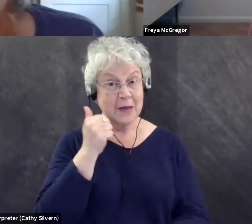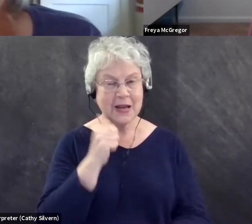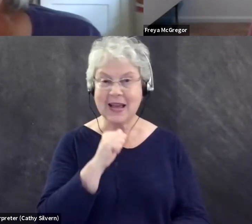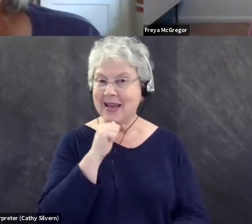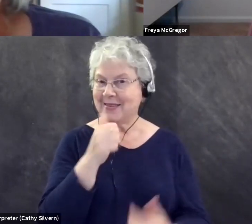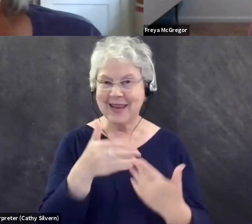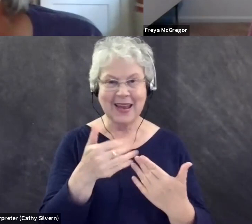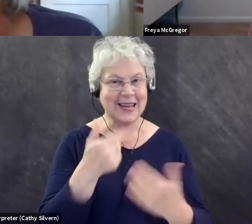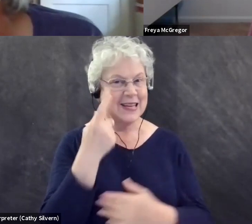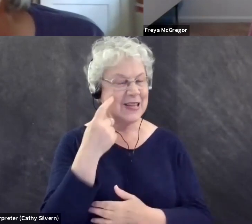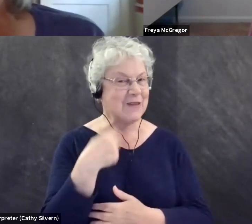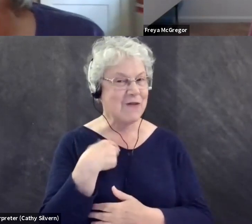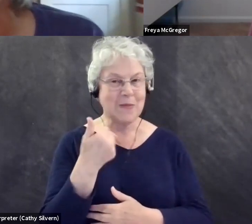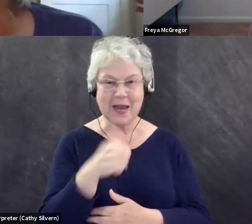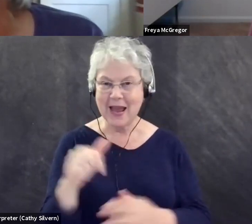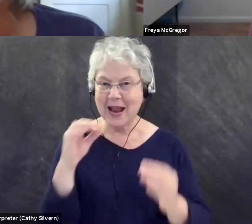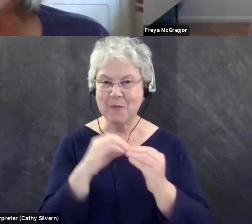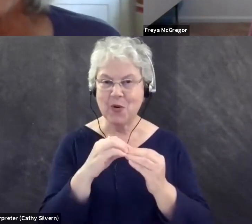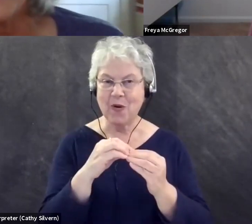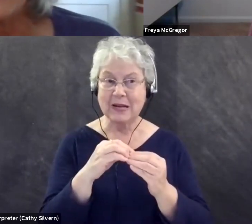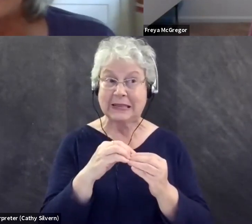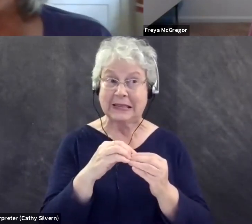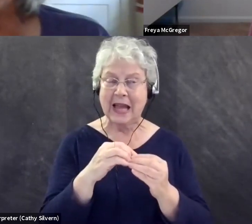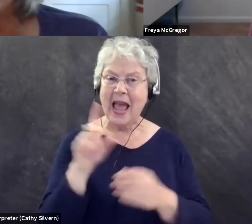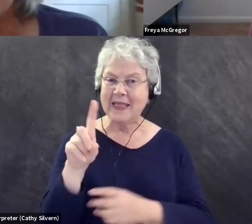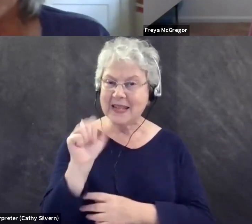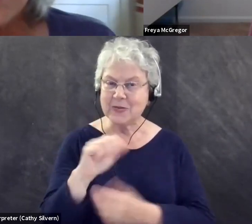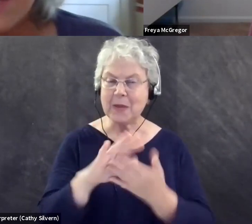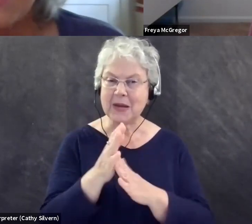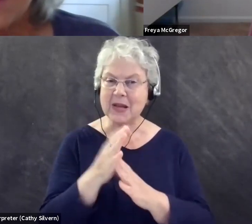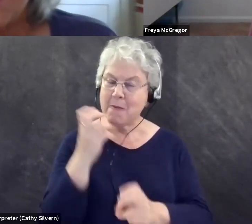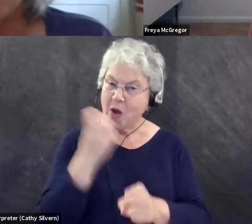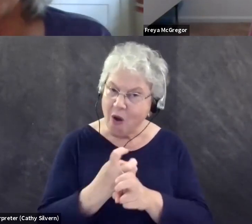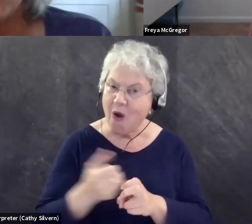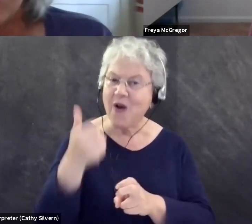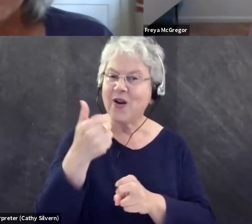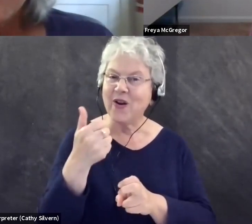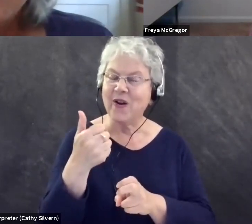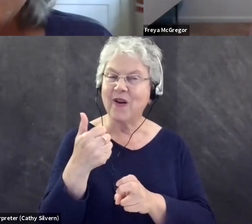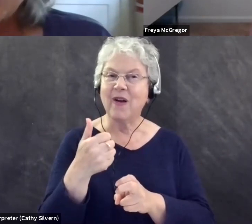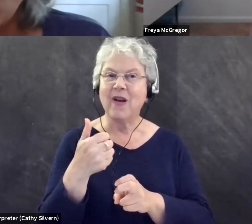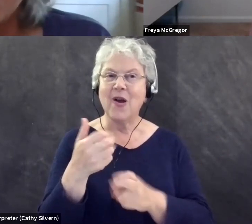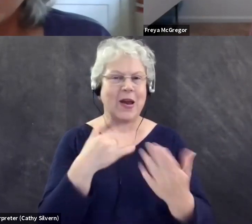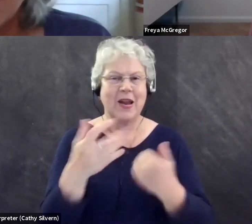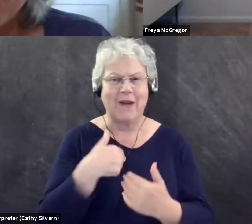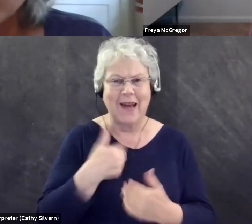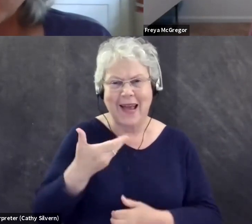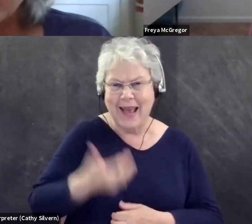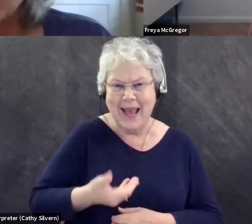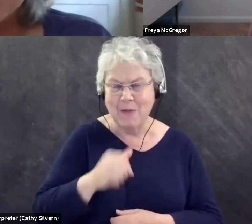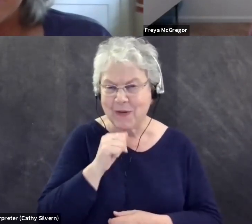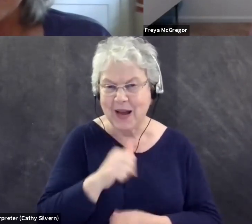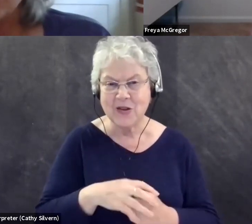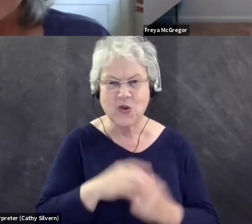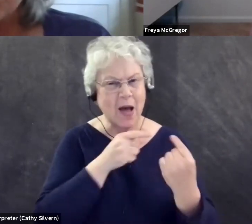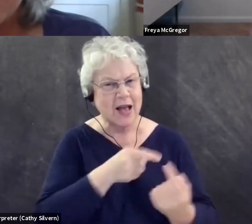easy for me, uh, to be disabled as disabled as I think I am or not. So I, I do